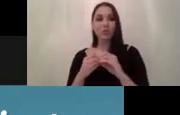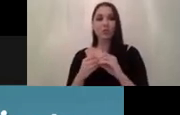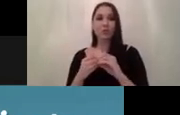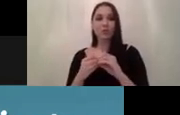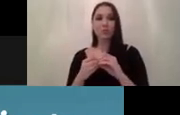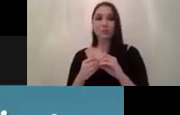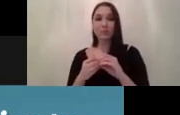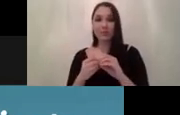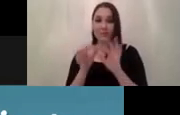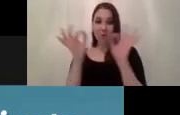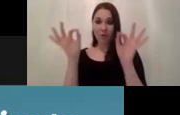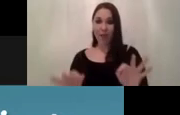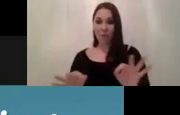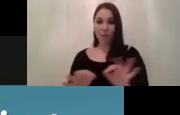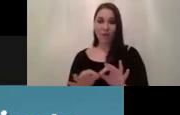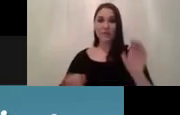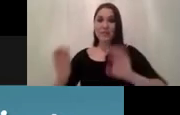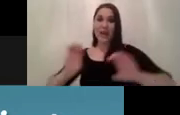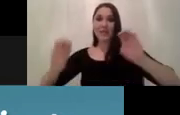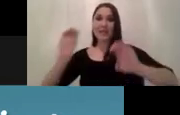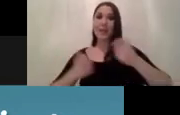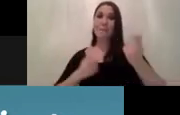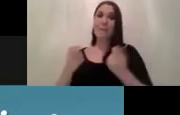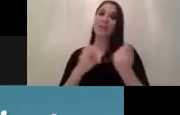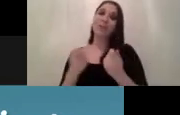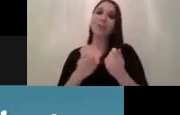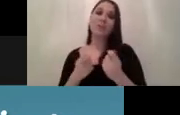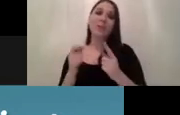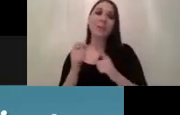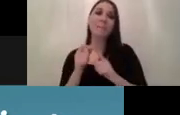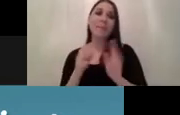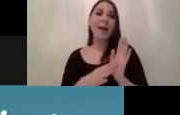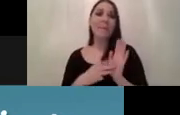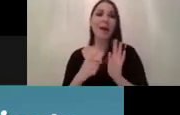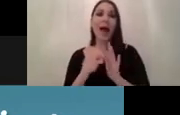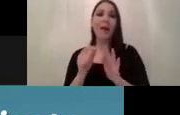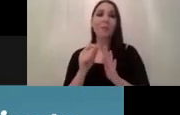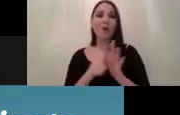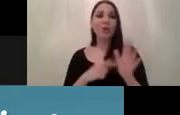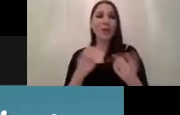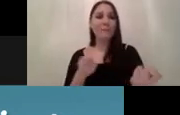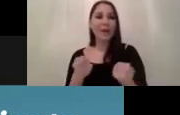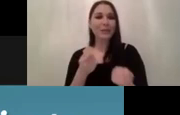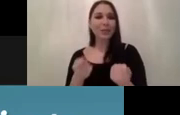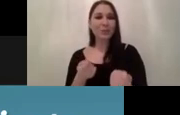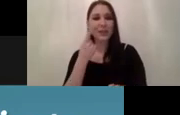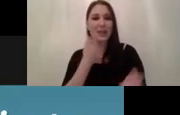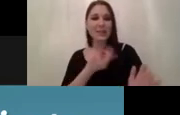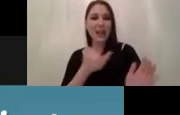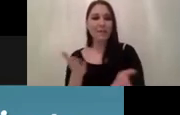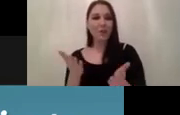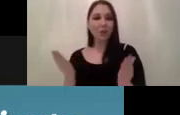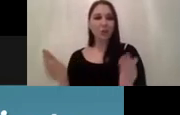the framework for scientific management the pmi is the project management institute and they have delivered a very